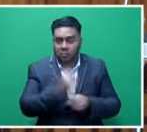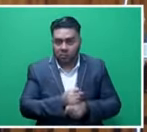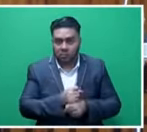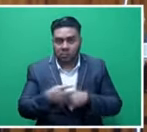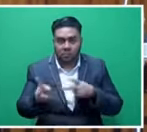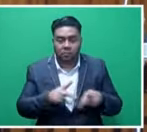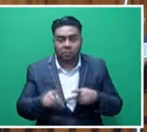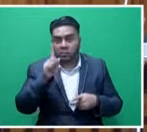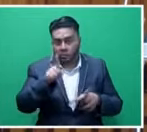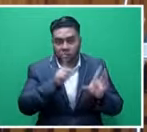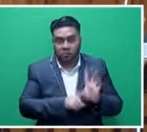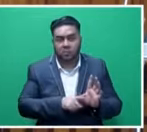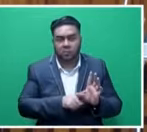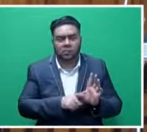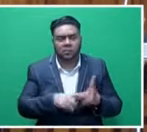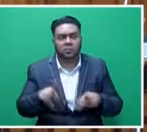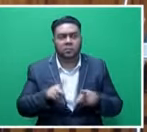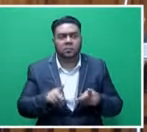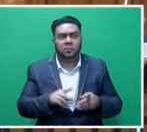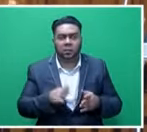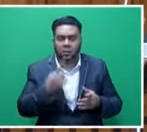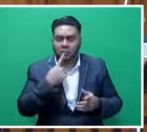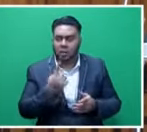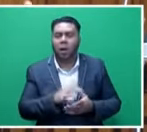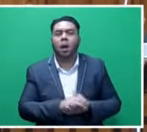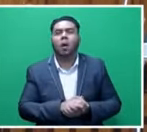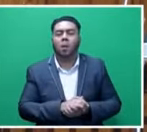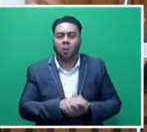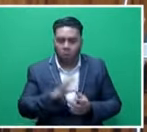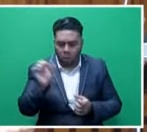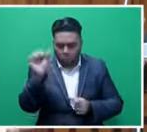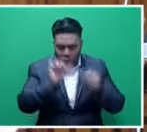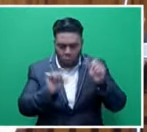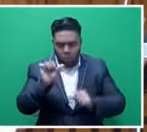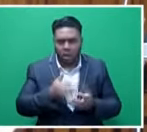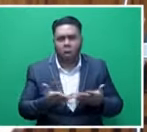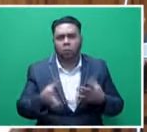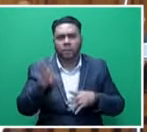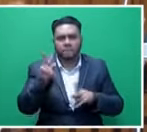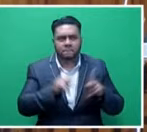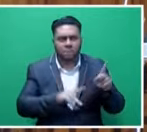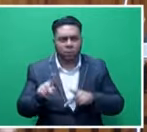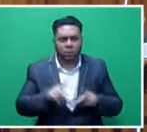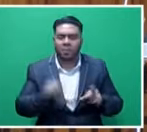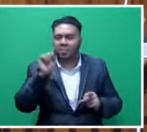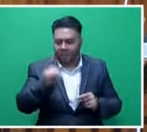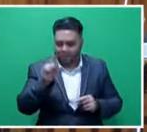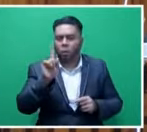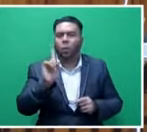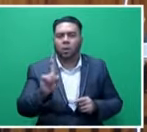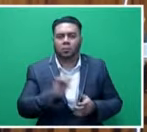Within one year of the announcement of the SDG, then they simply then said, okay, well, let's do an audit as to how we're performing under this. That's the point.